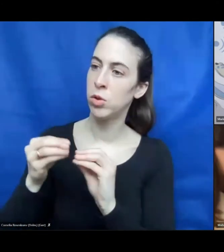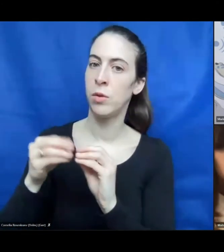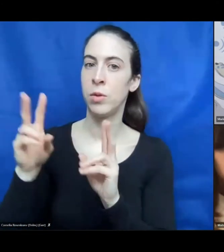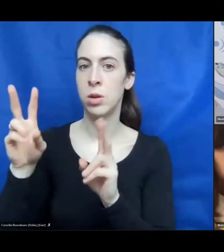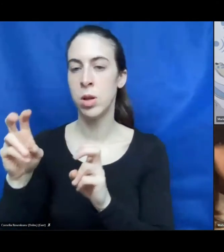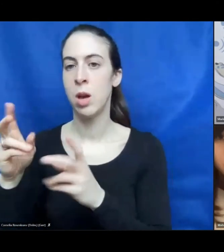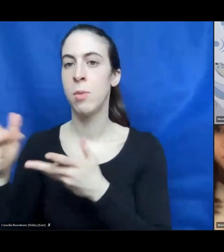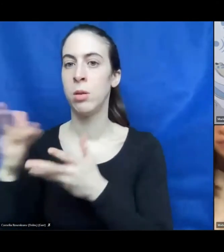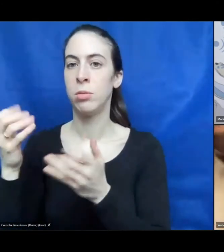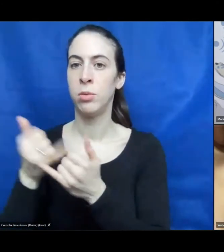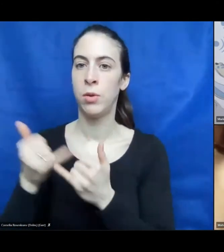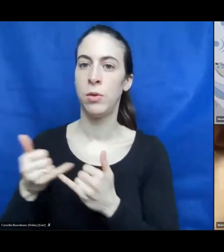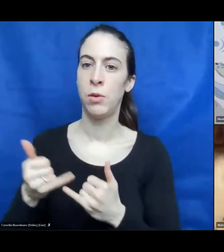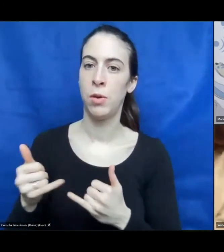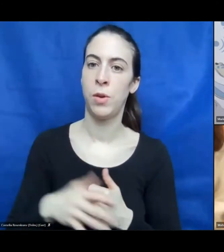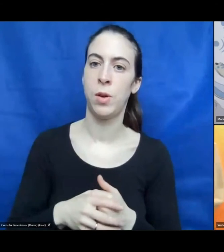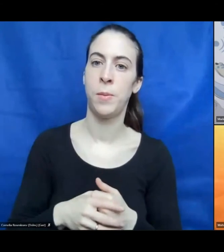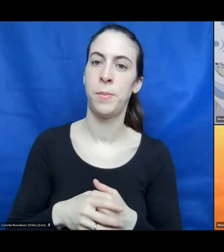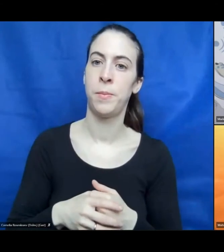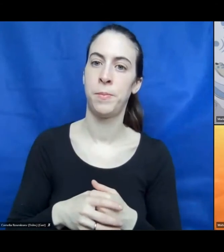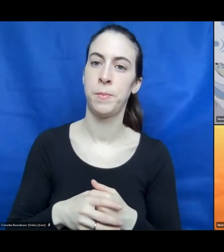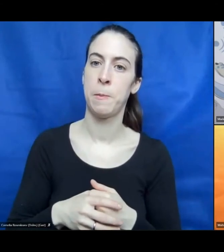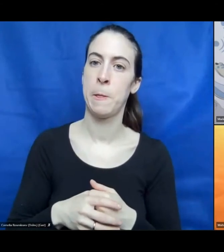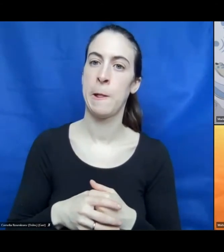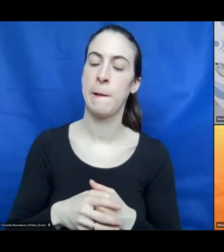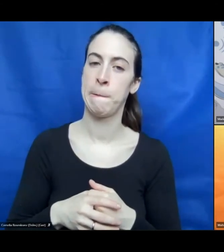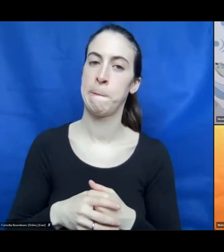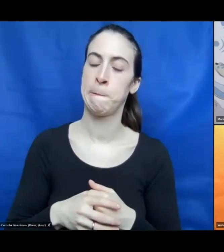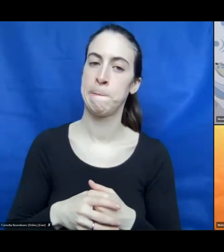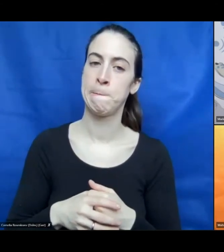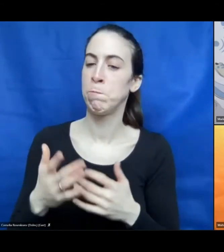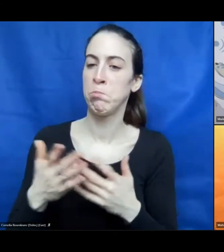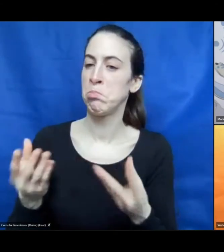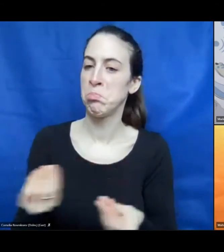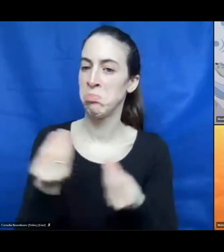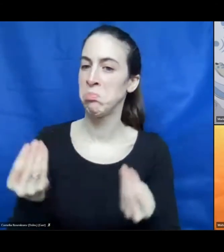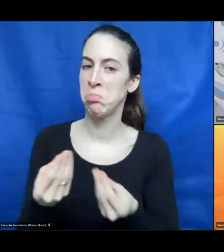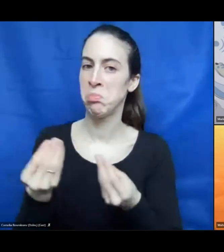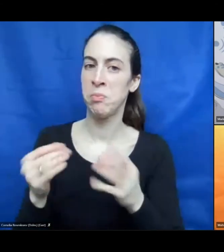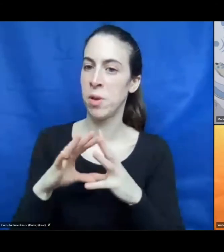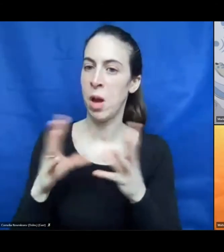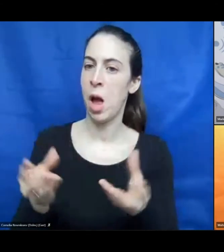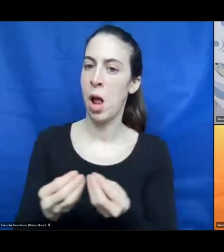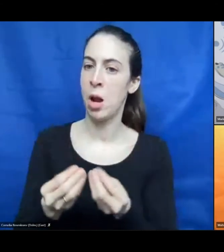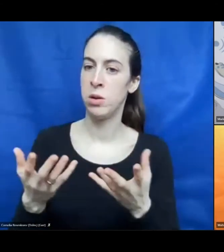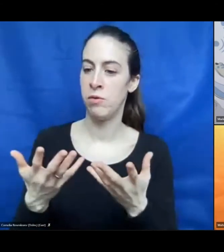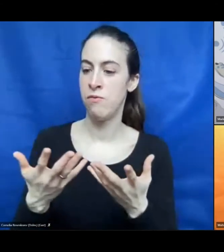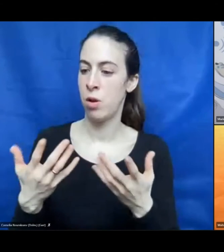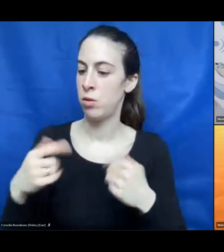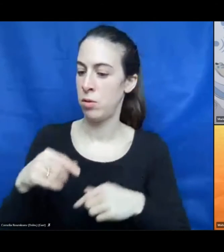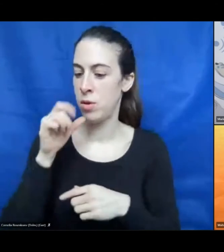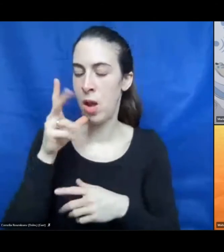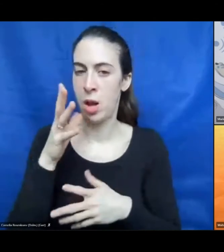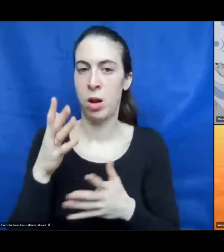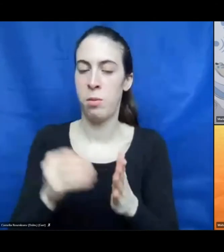topics and a lot of anything else what brings the daily life. So,